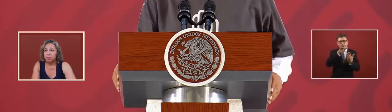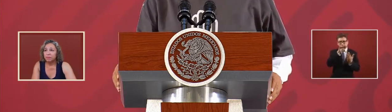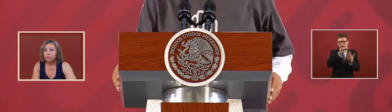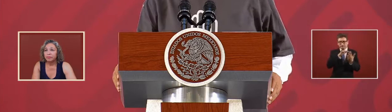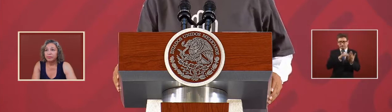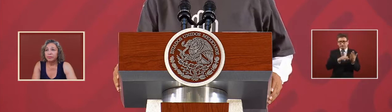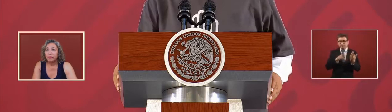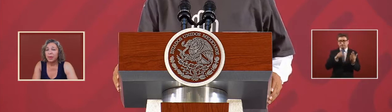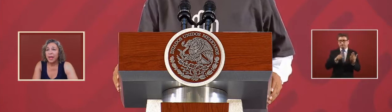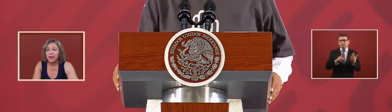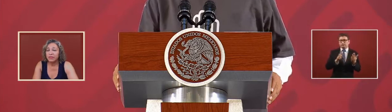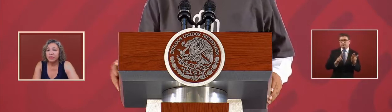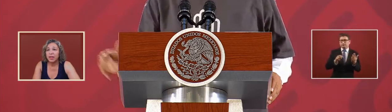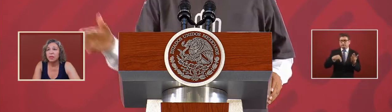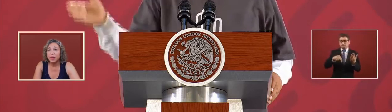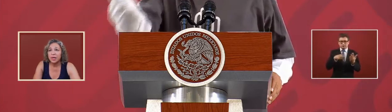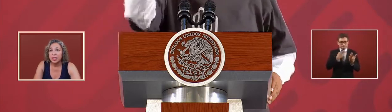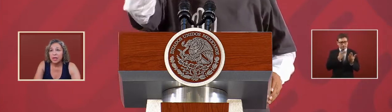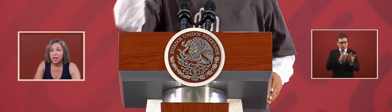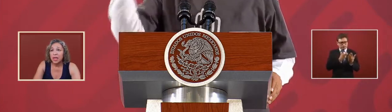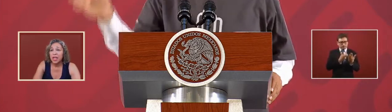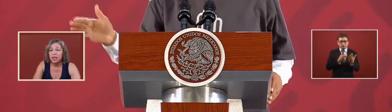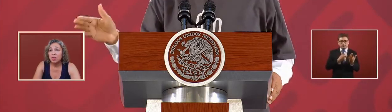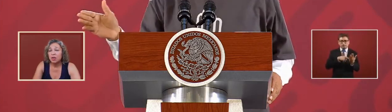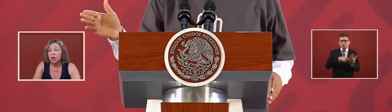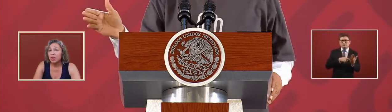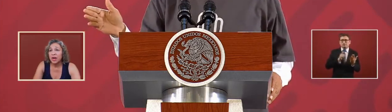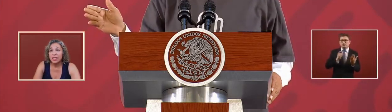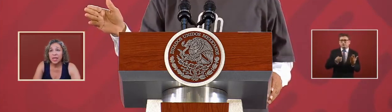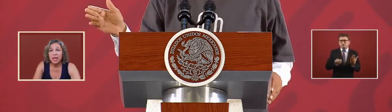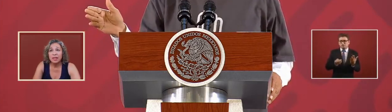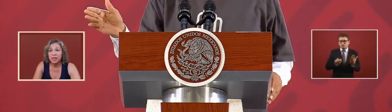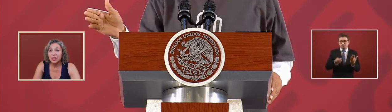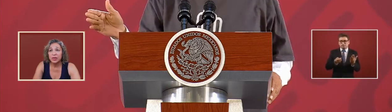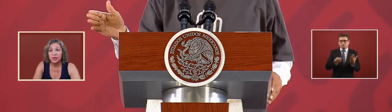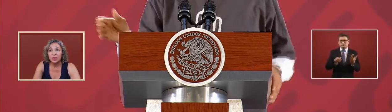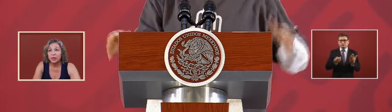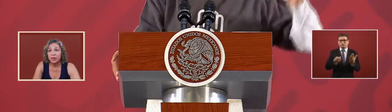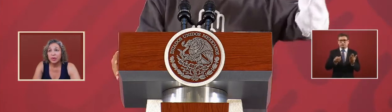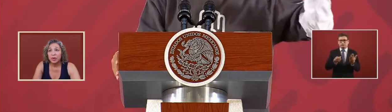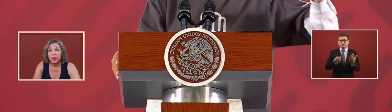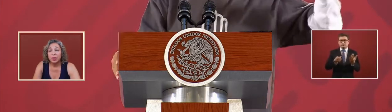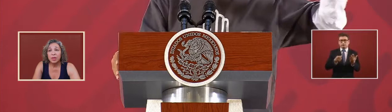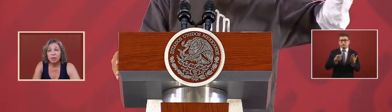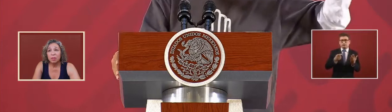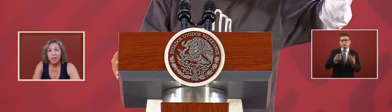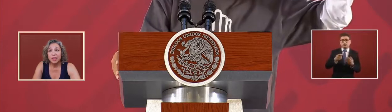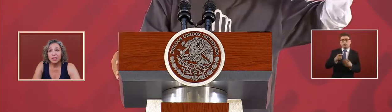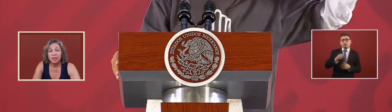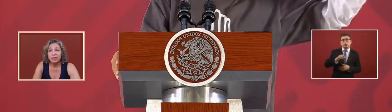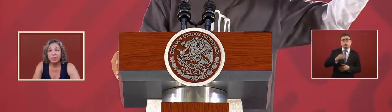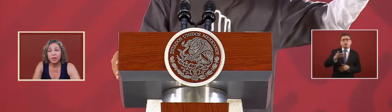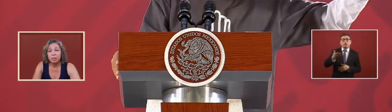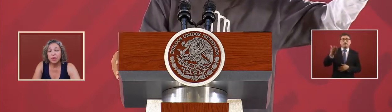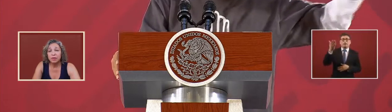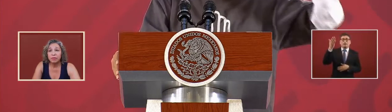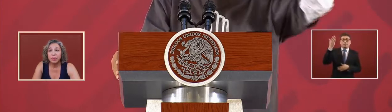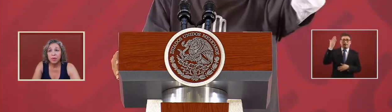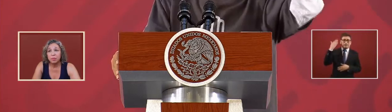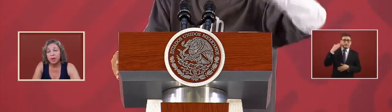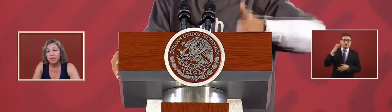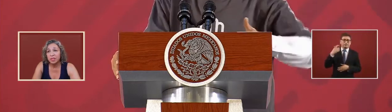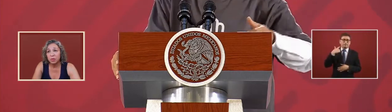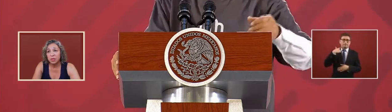plan of development it no longer has anything to do with the plans of development